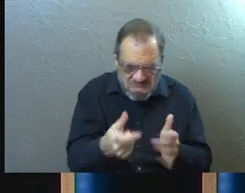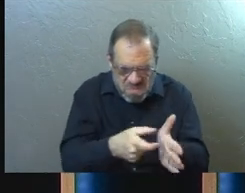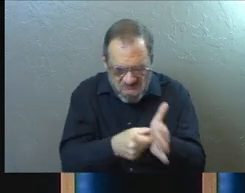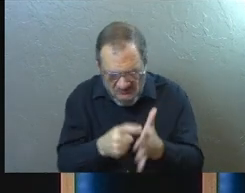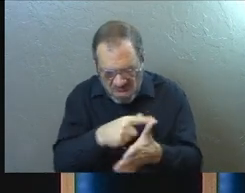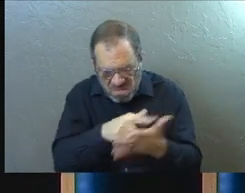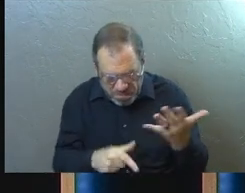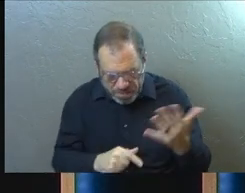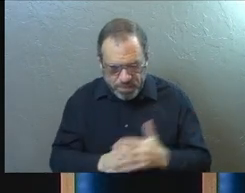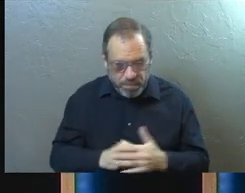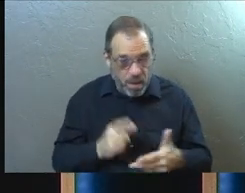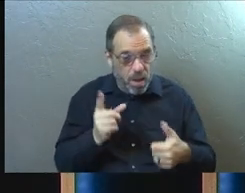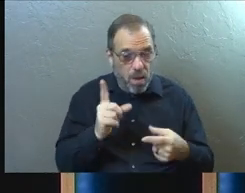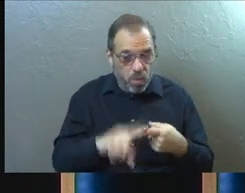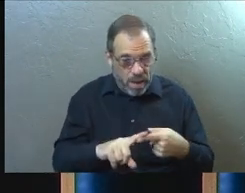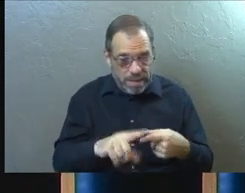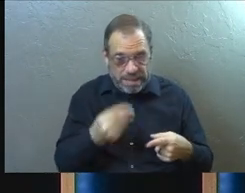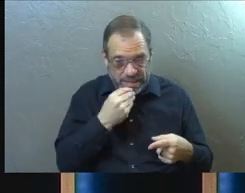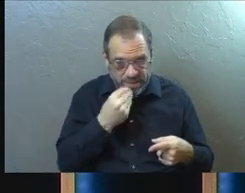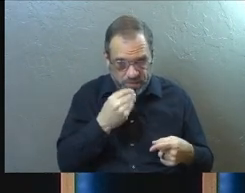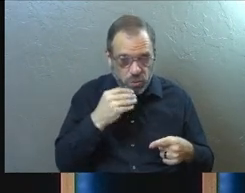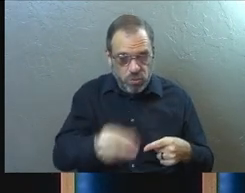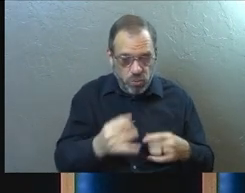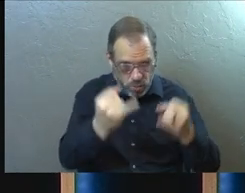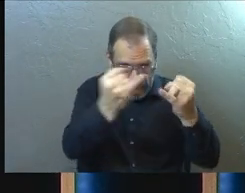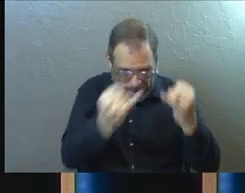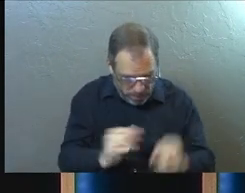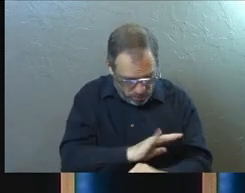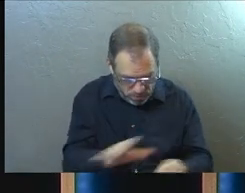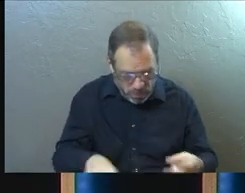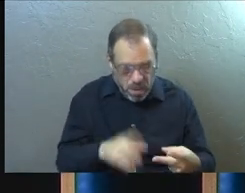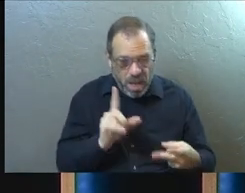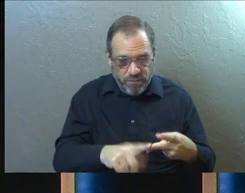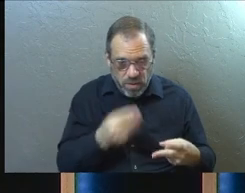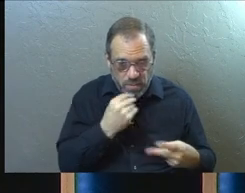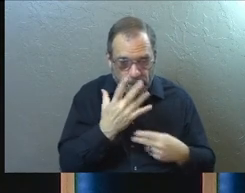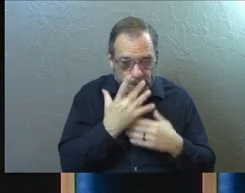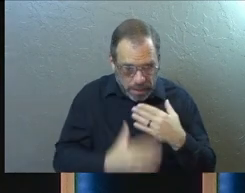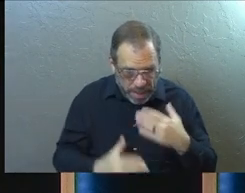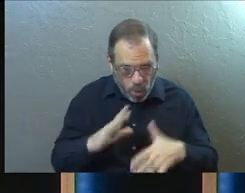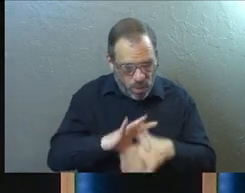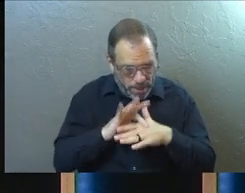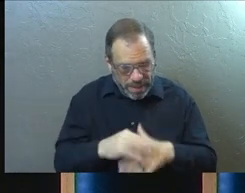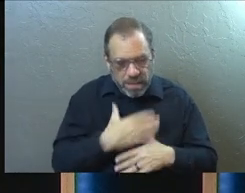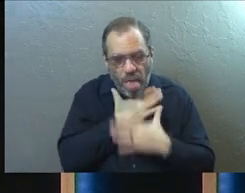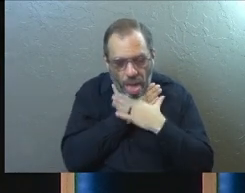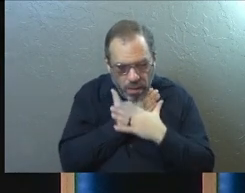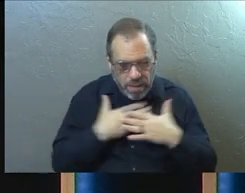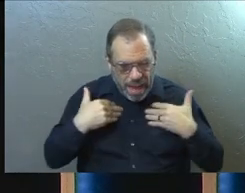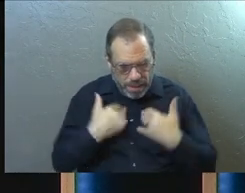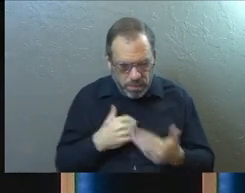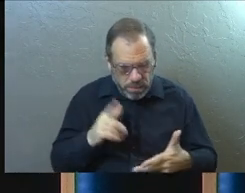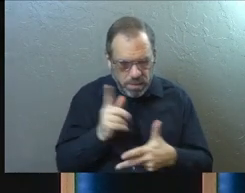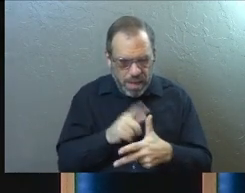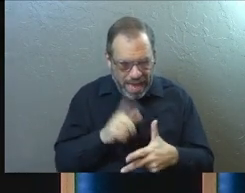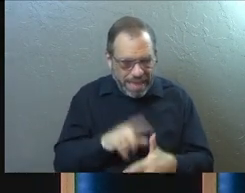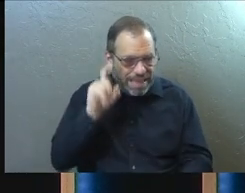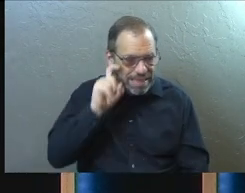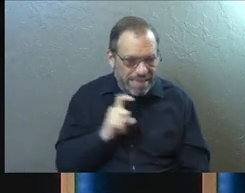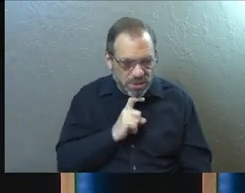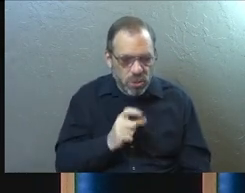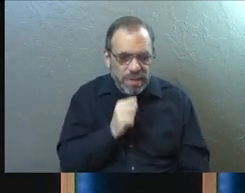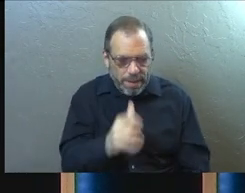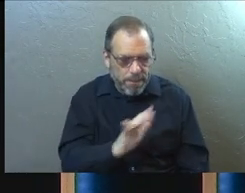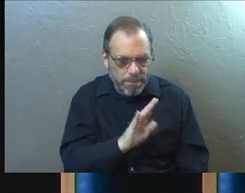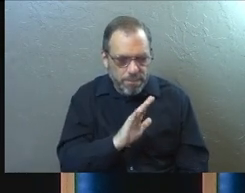requirements. You must abstain from eating foods offered to idols, from consuming blood or the meat of strangled animals, and from sexual